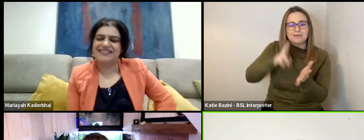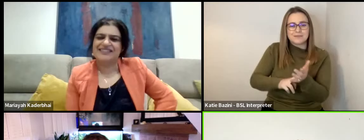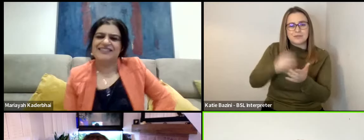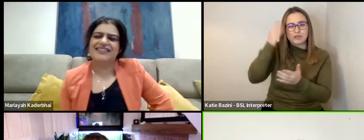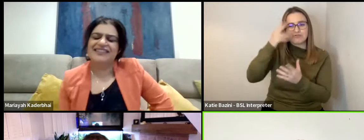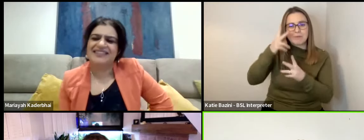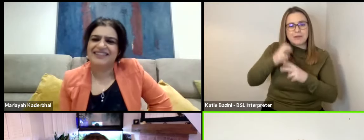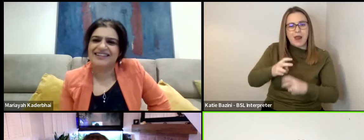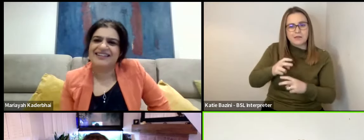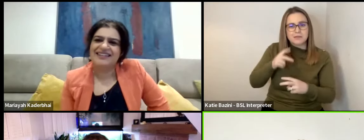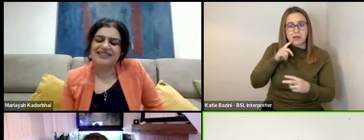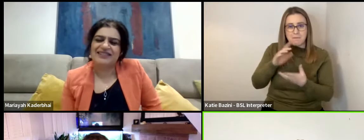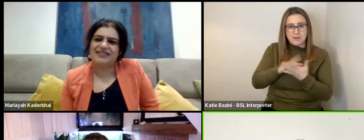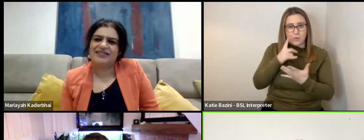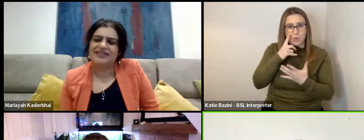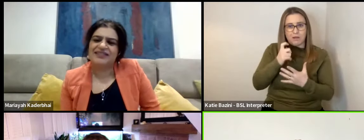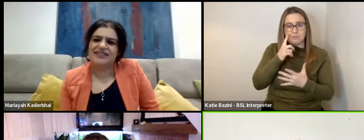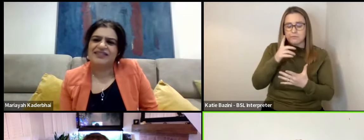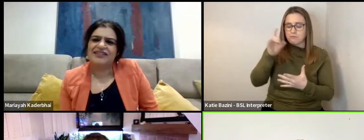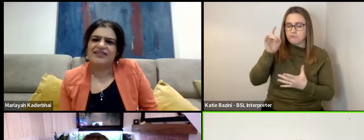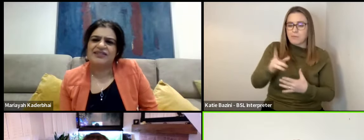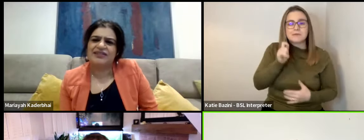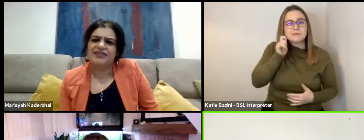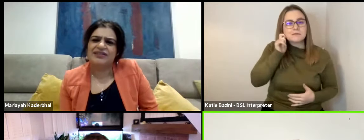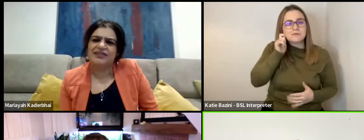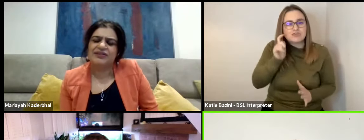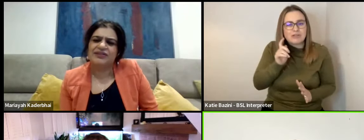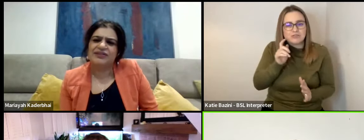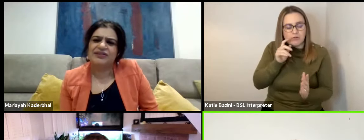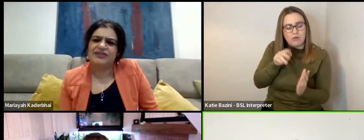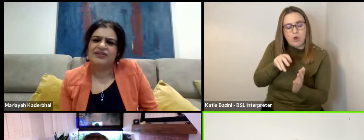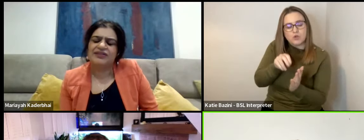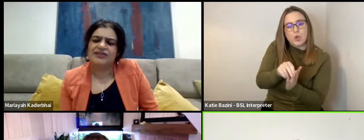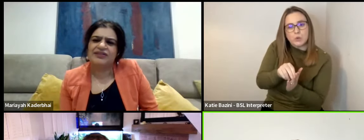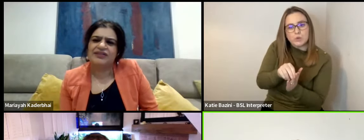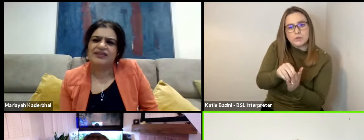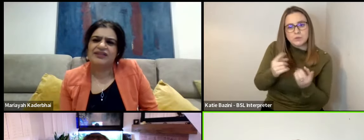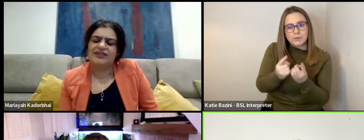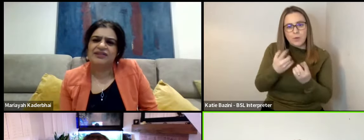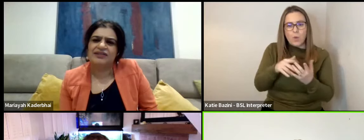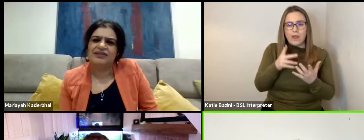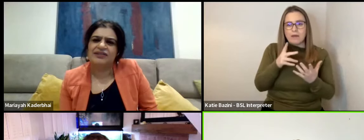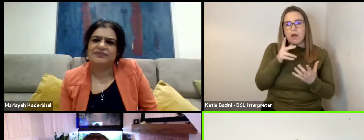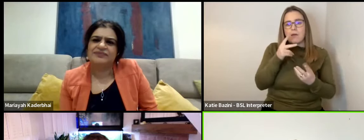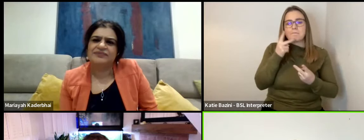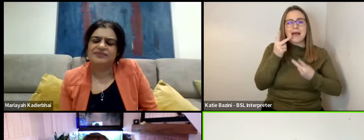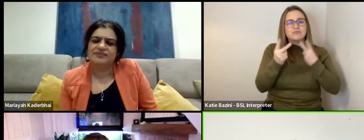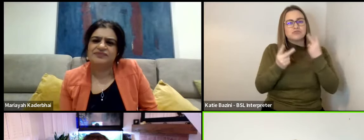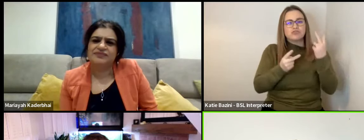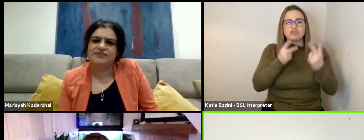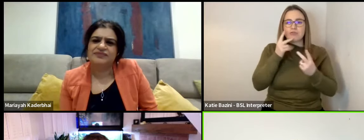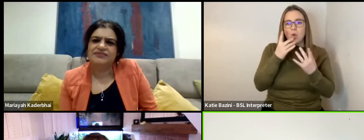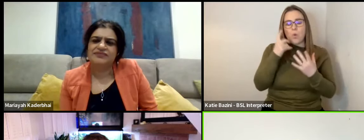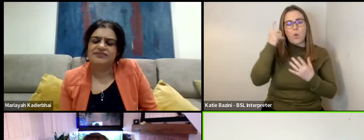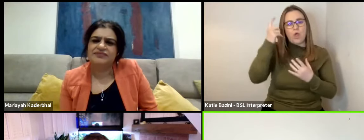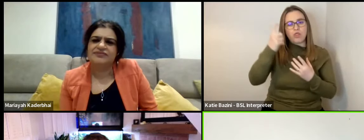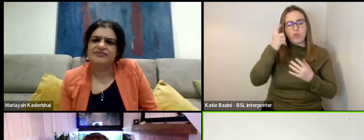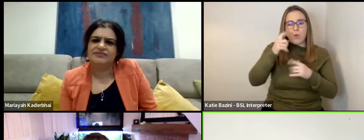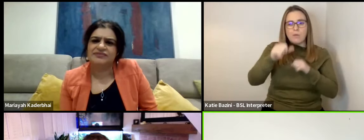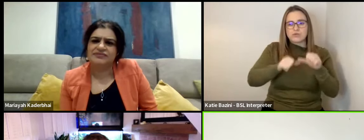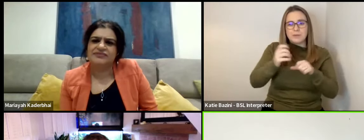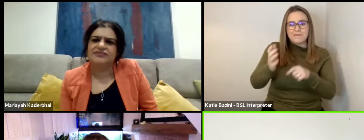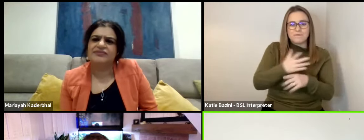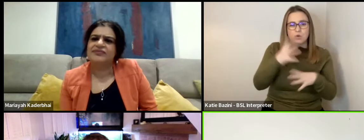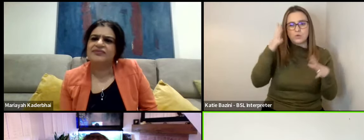just drop a tiny suggestion on a notepad or in a mantra or some kind of thought process before you sleep and then let your